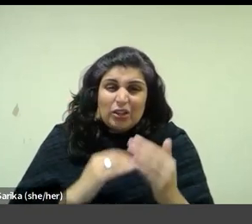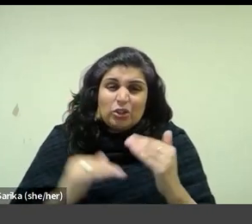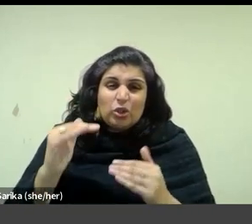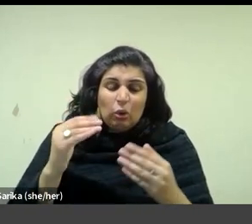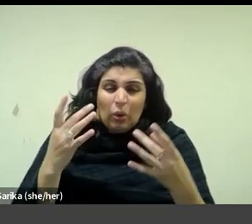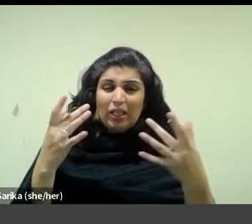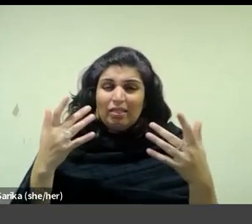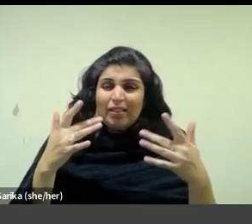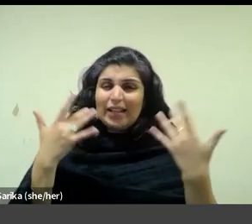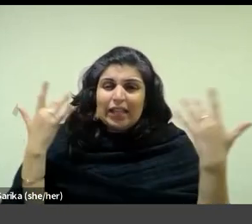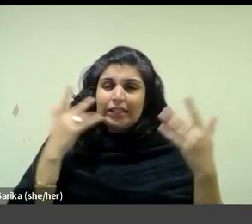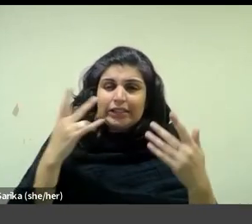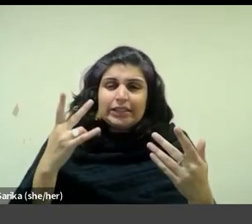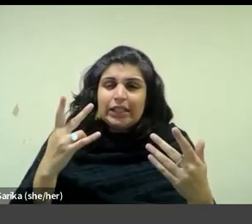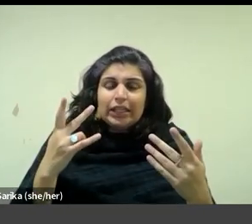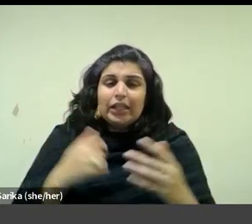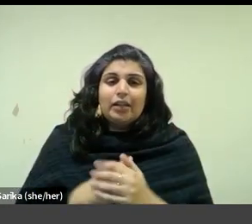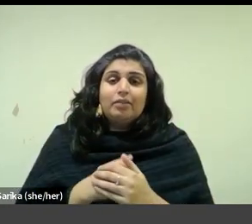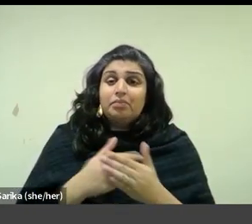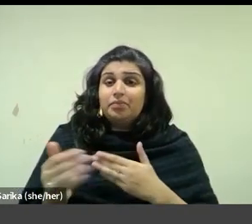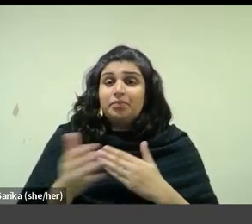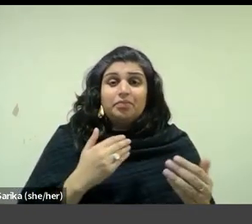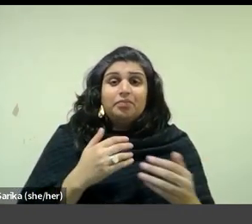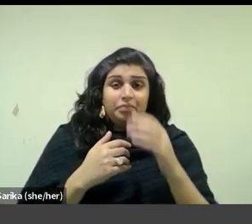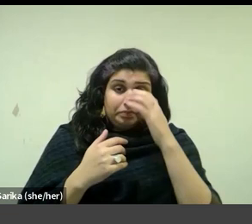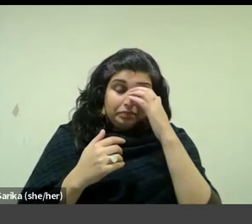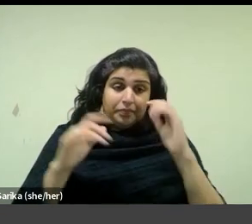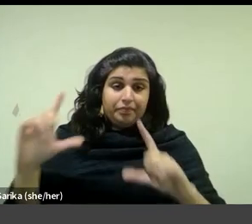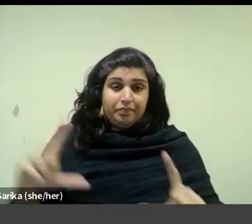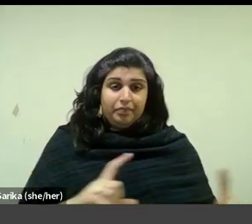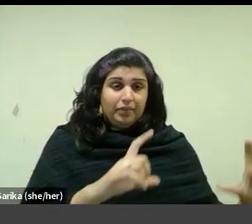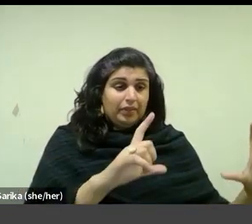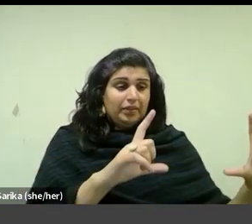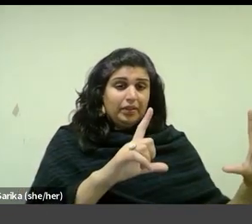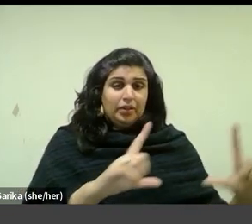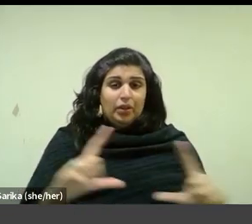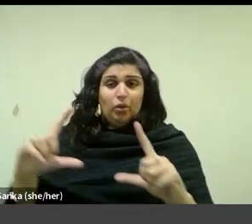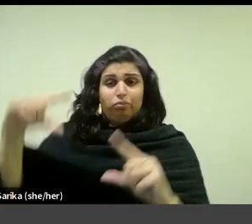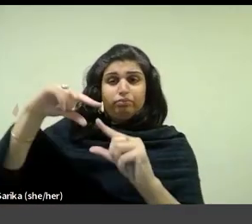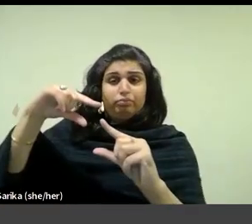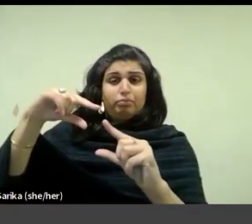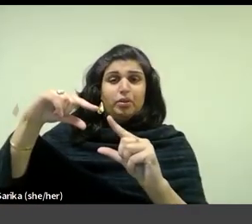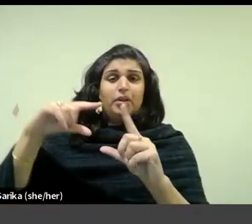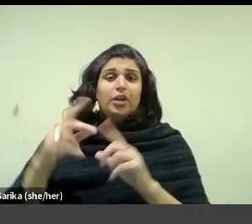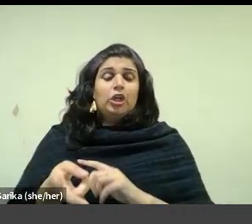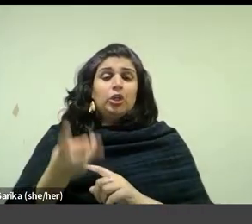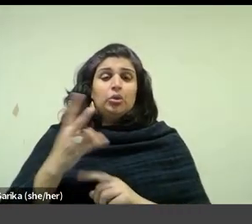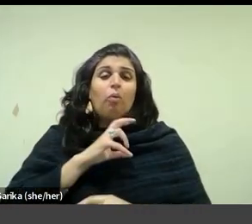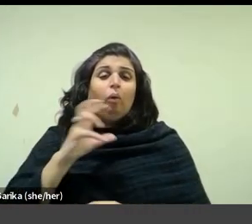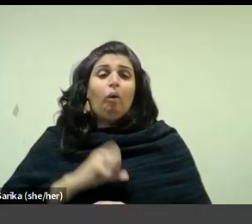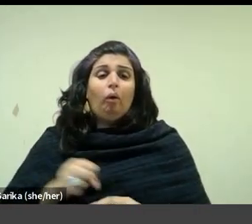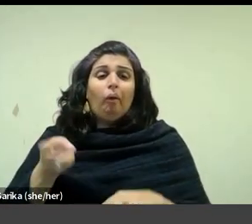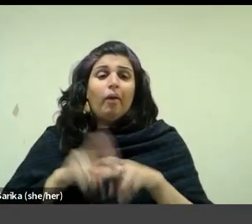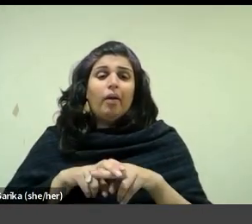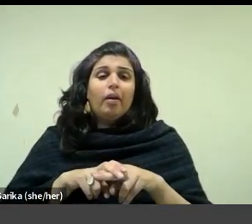convincing. Nonetheless, the cropped orientation towards the elderly figure of two empty chairs serves